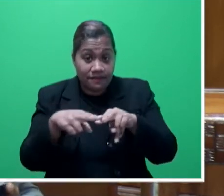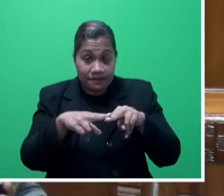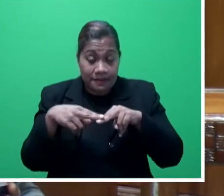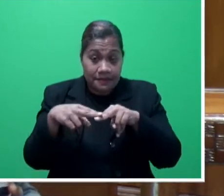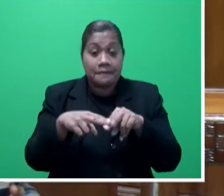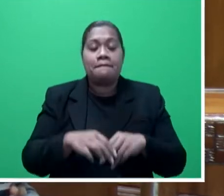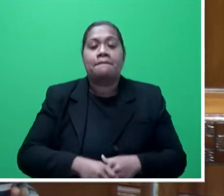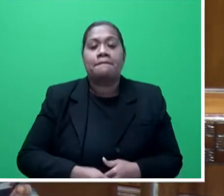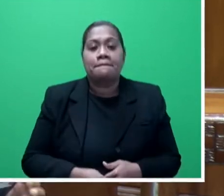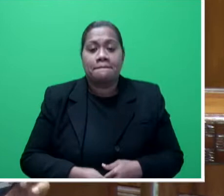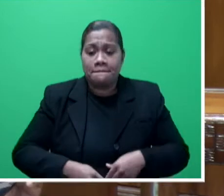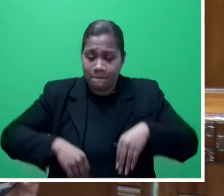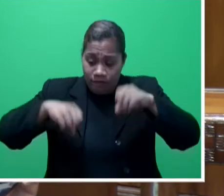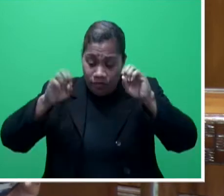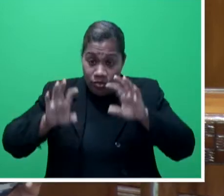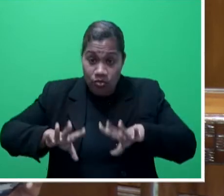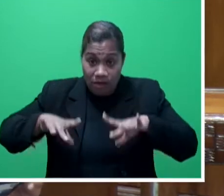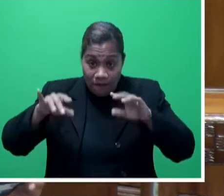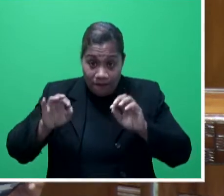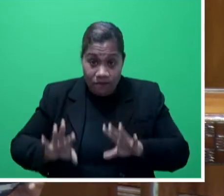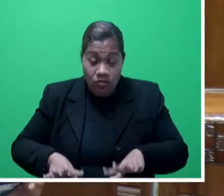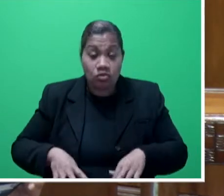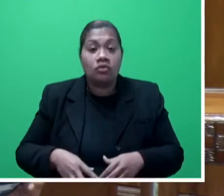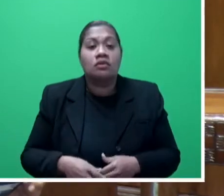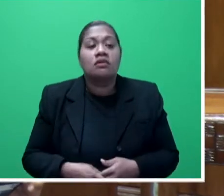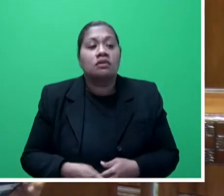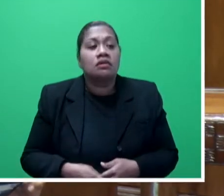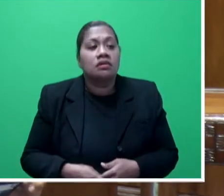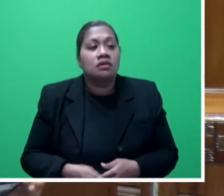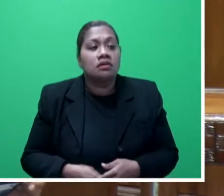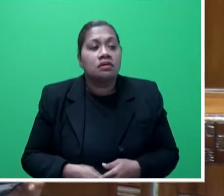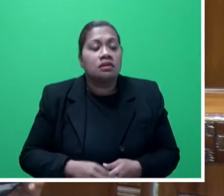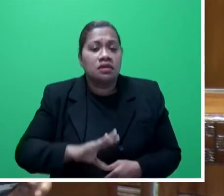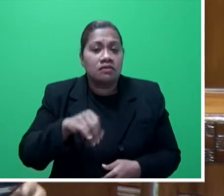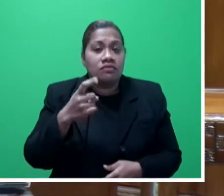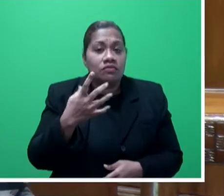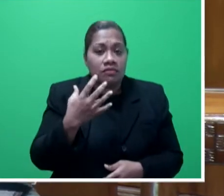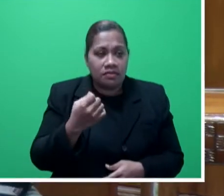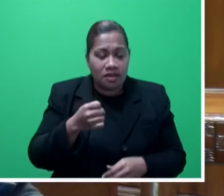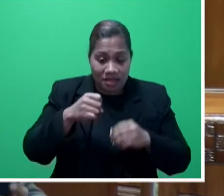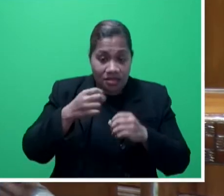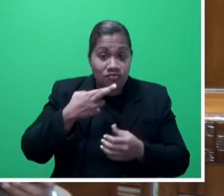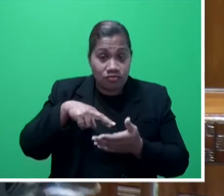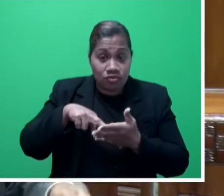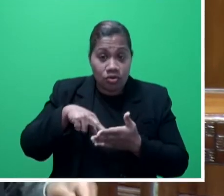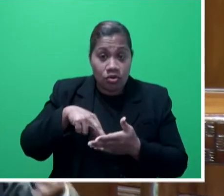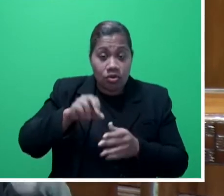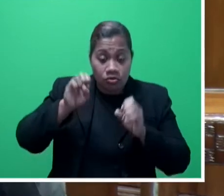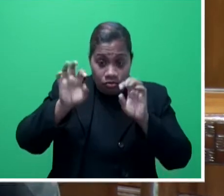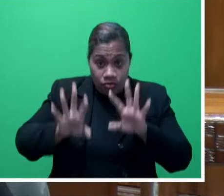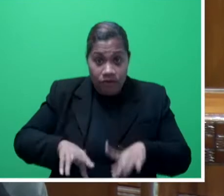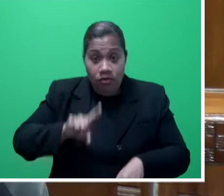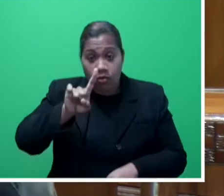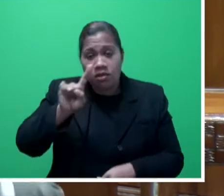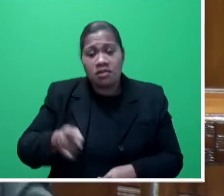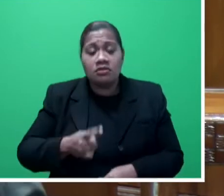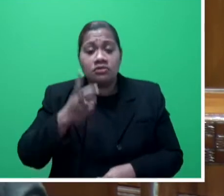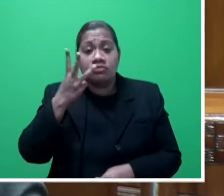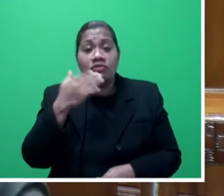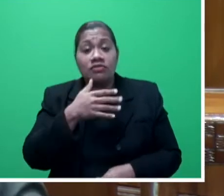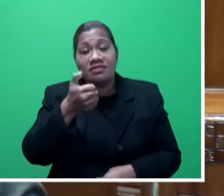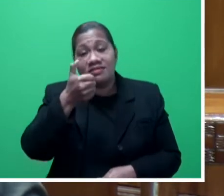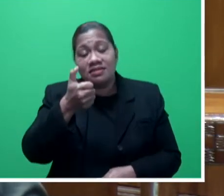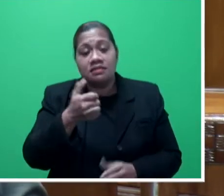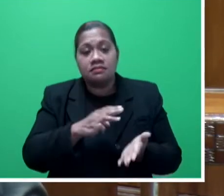rainfall in 2013, annual average rainfall in 2013, was 1,306 millimeters.